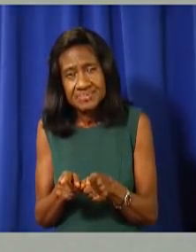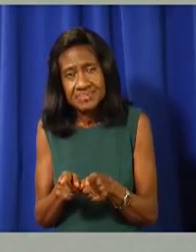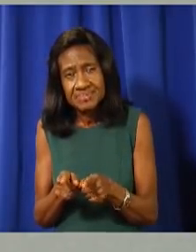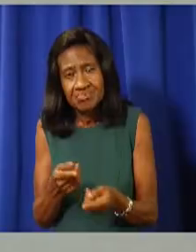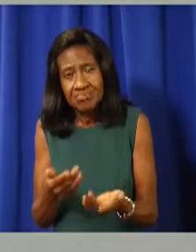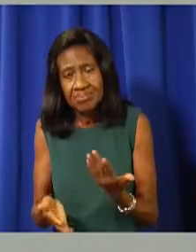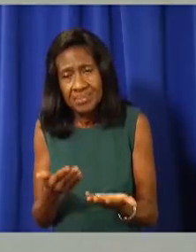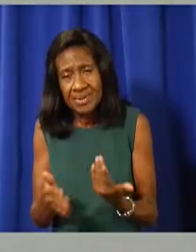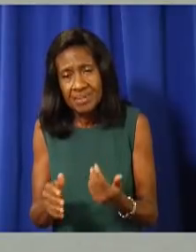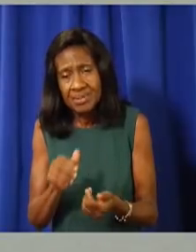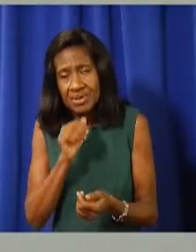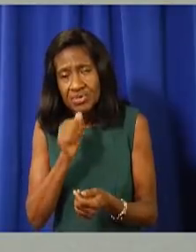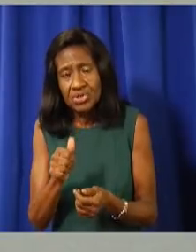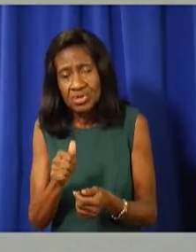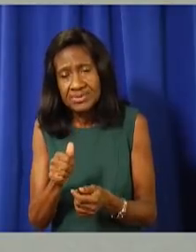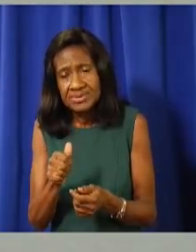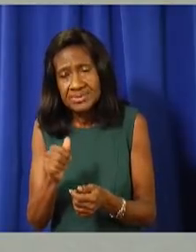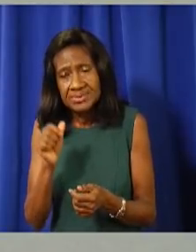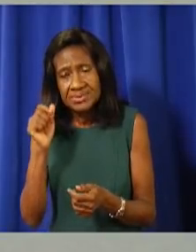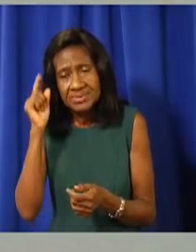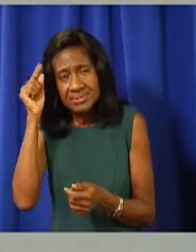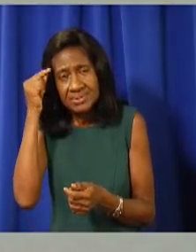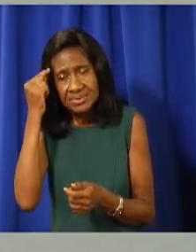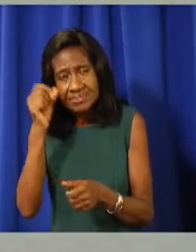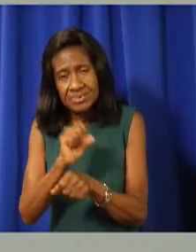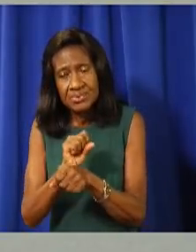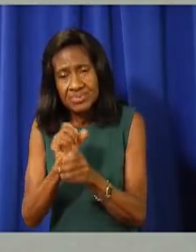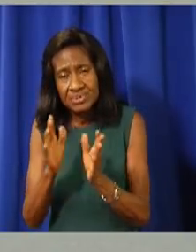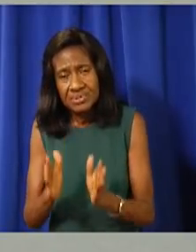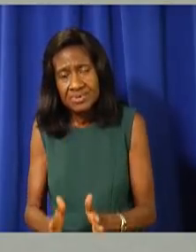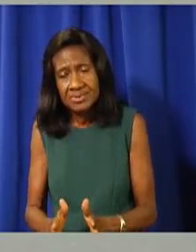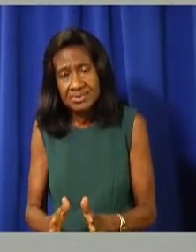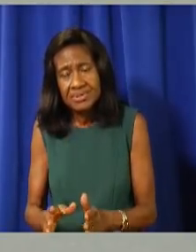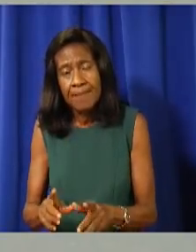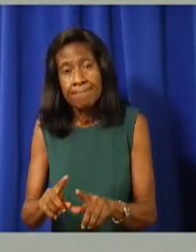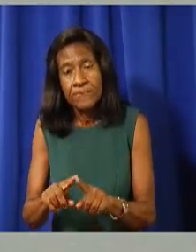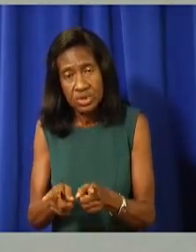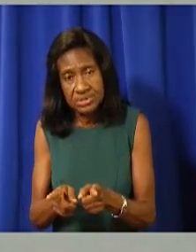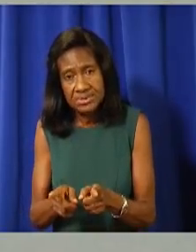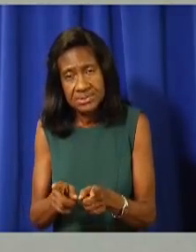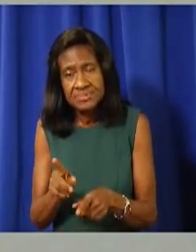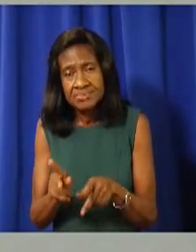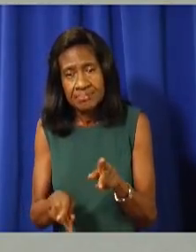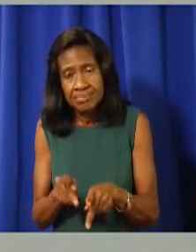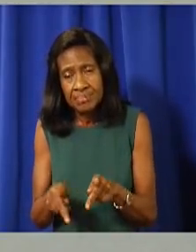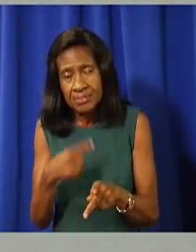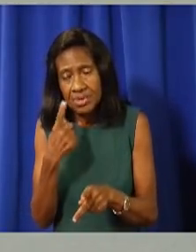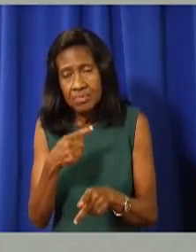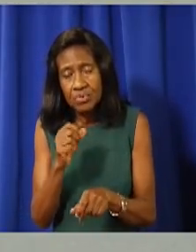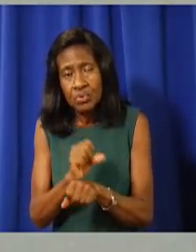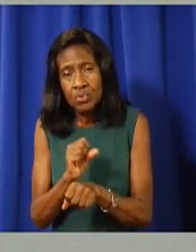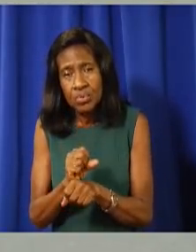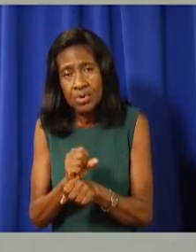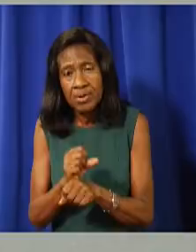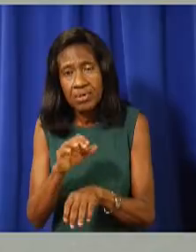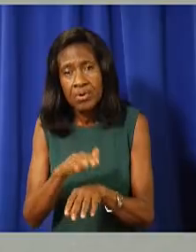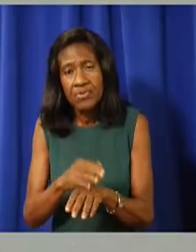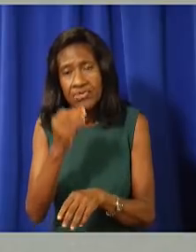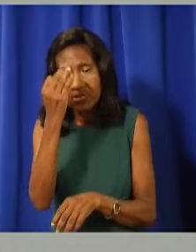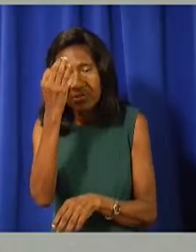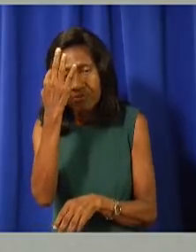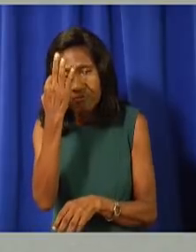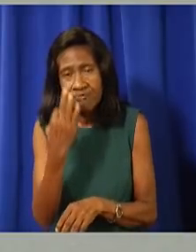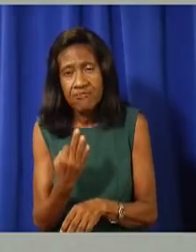those, um, those groups, certainly the frontline people. Yes. Um, but other than that, you know,